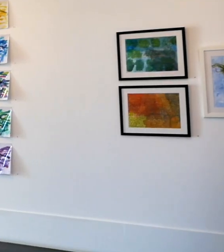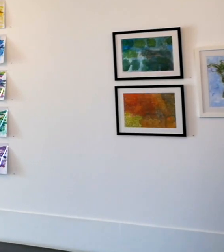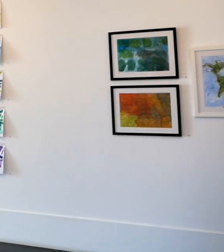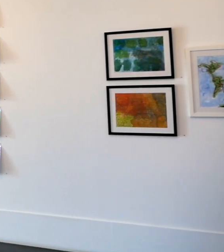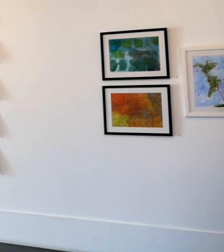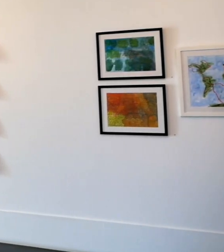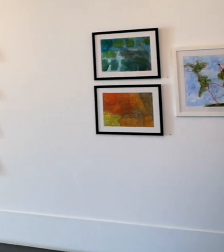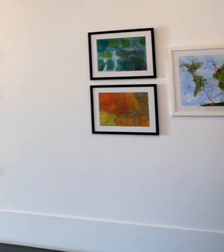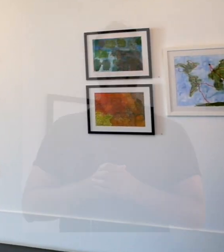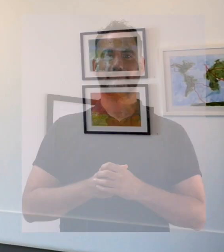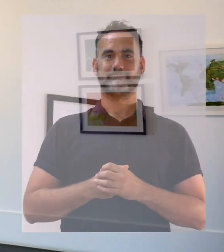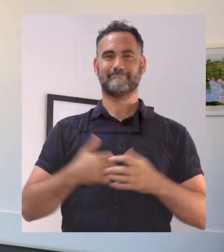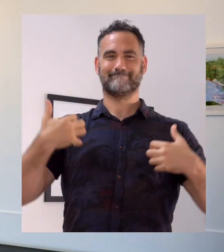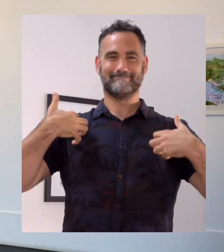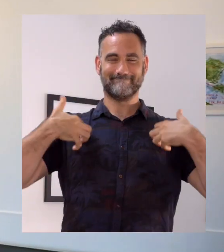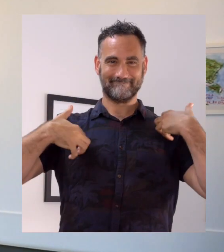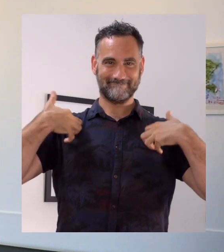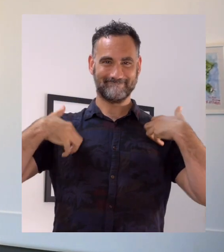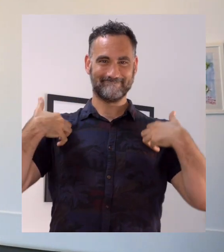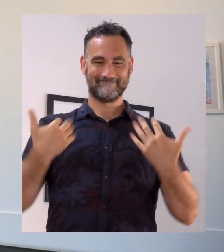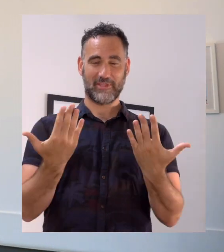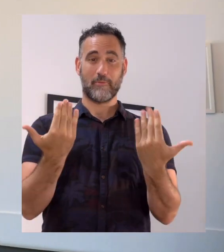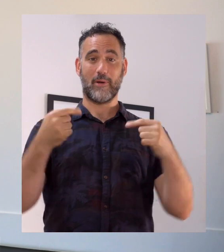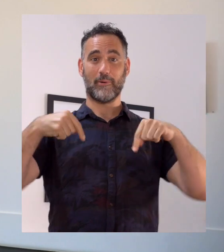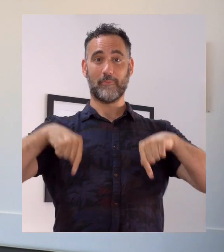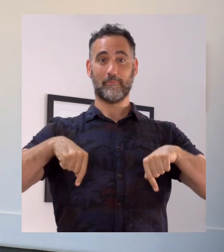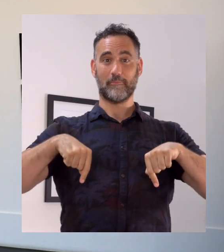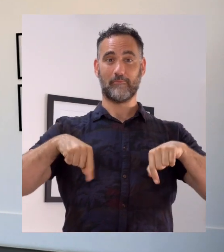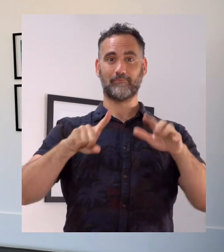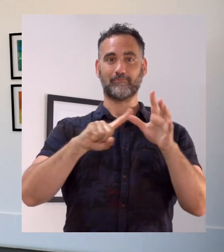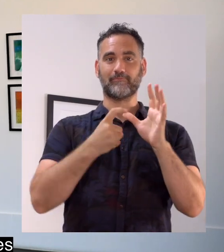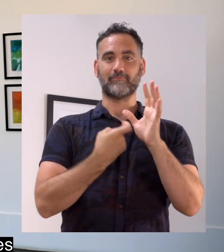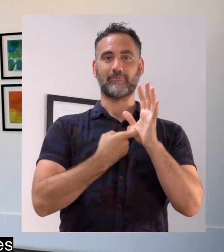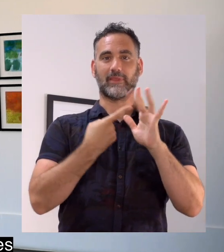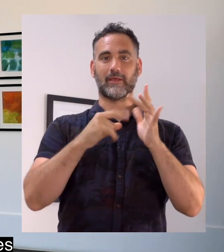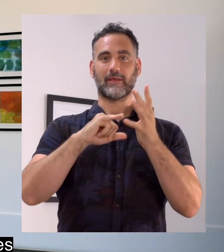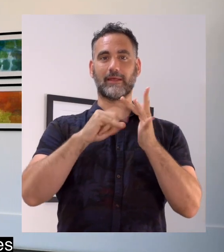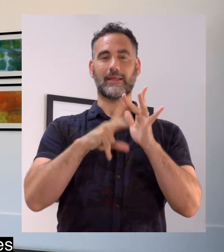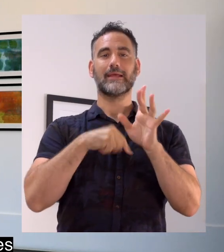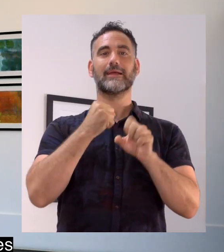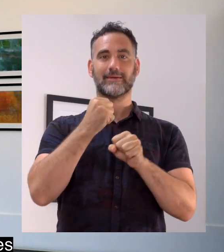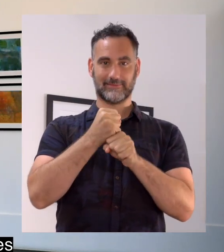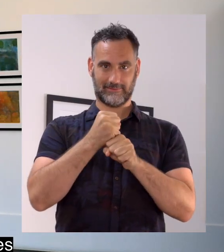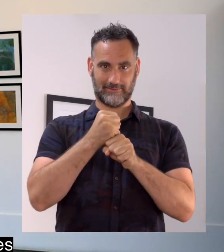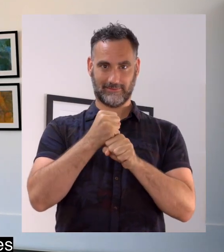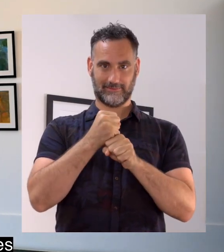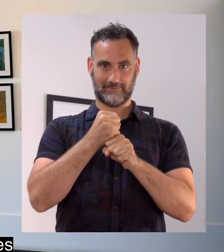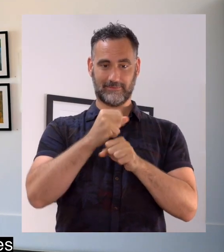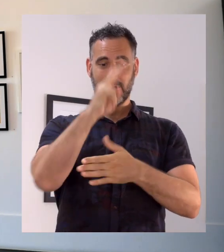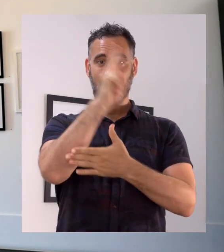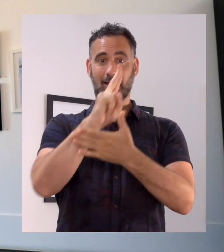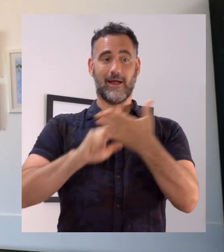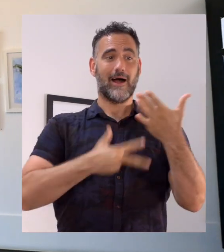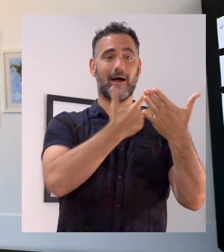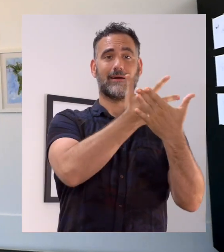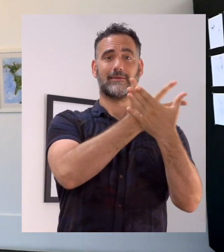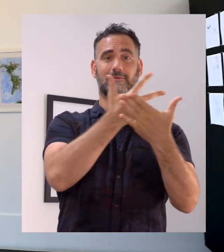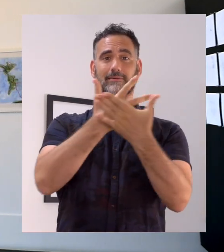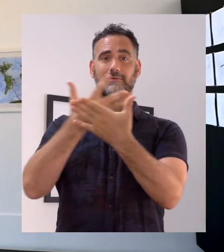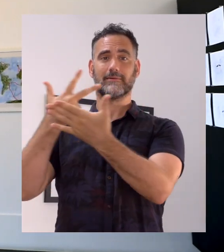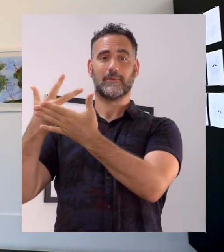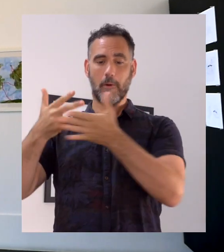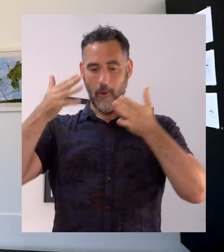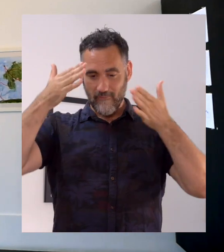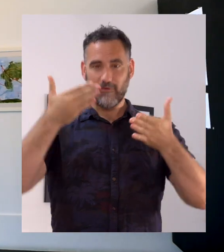It's my pleasure and privilege to welcome you to Arising, an exhibition of creative responses to interruption,